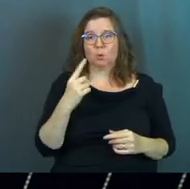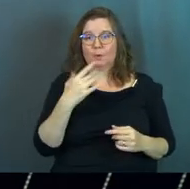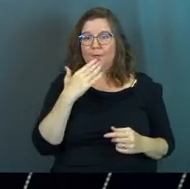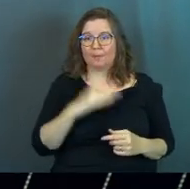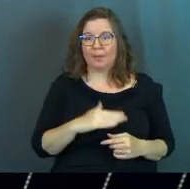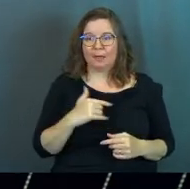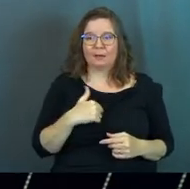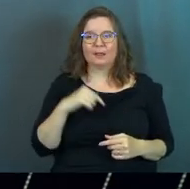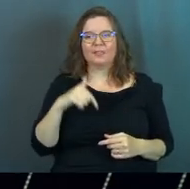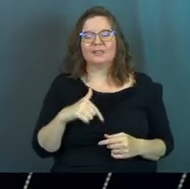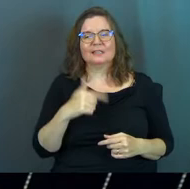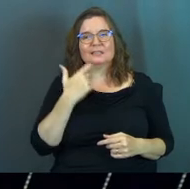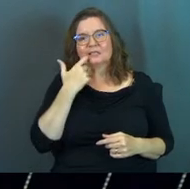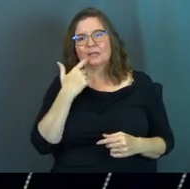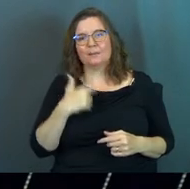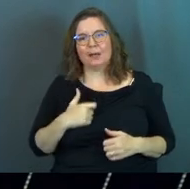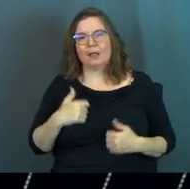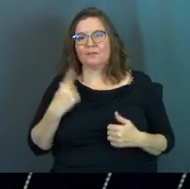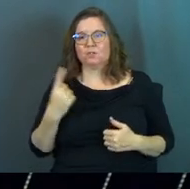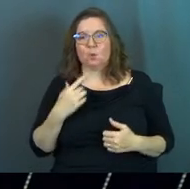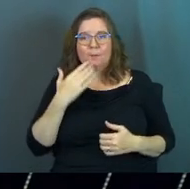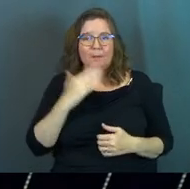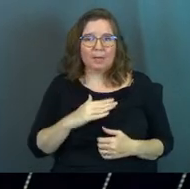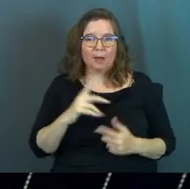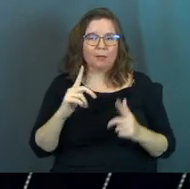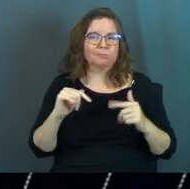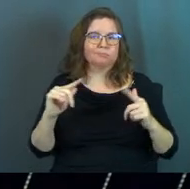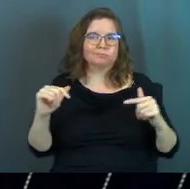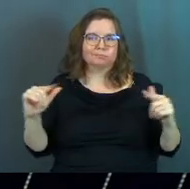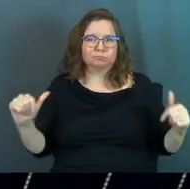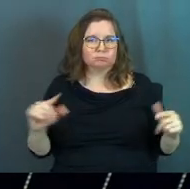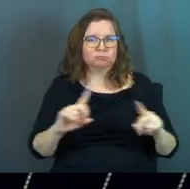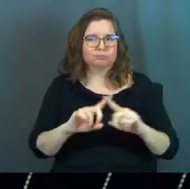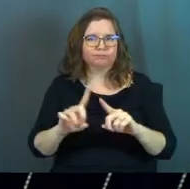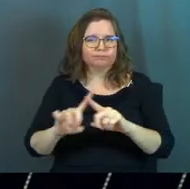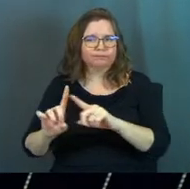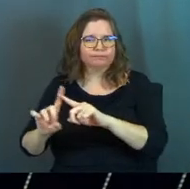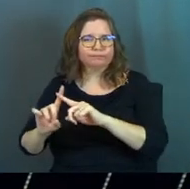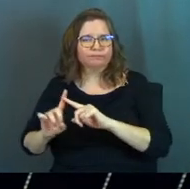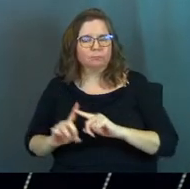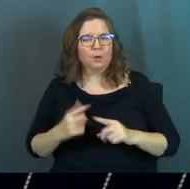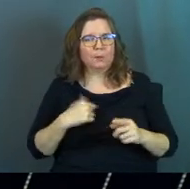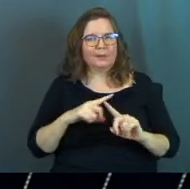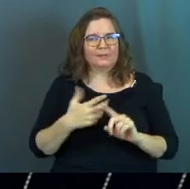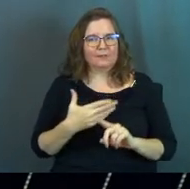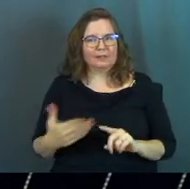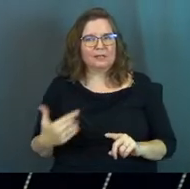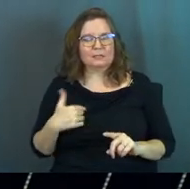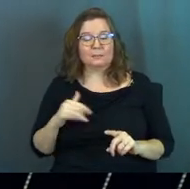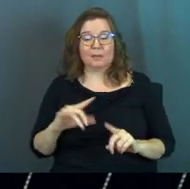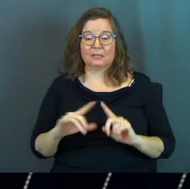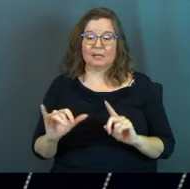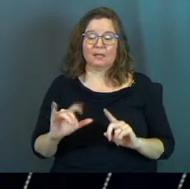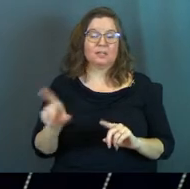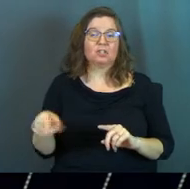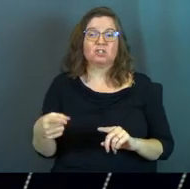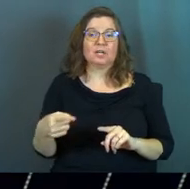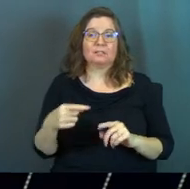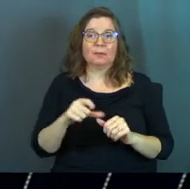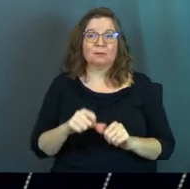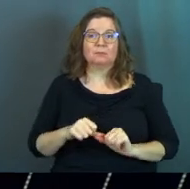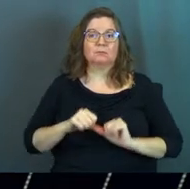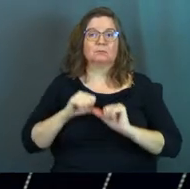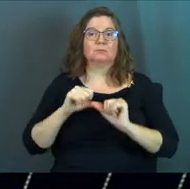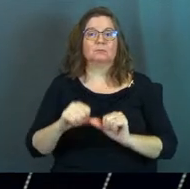always been bad. This addiction in my life has always been out of control. And you could go on and on and on about the different things. It's just like, it's just been